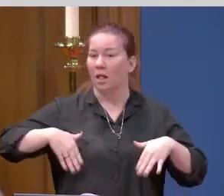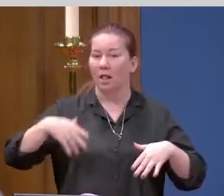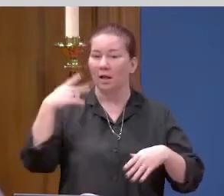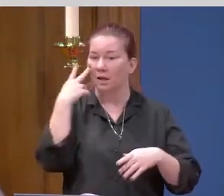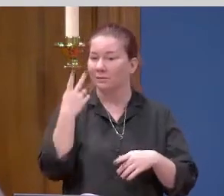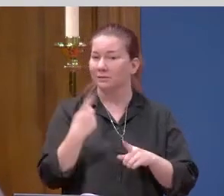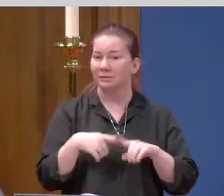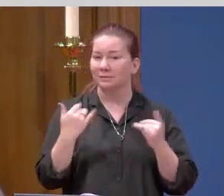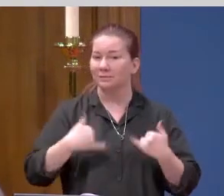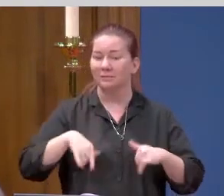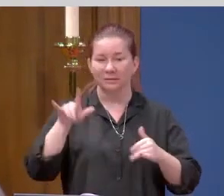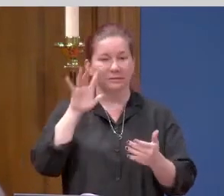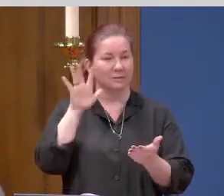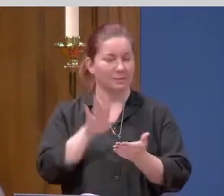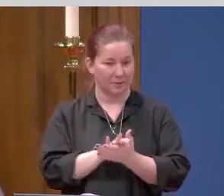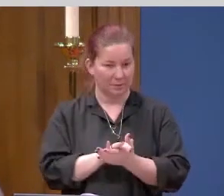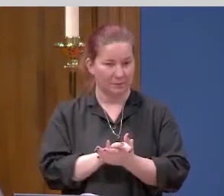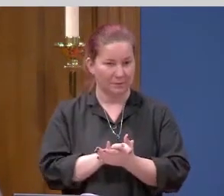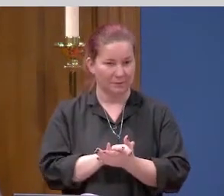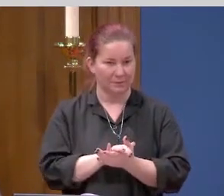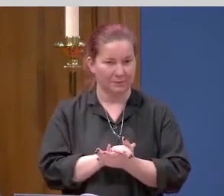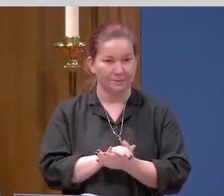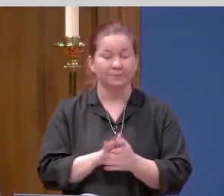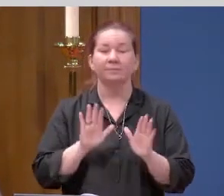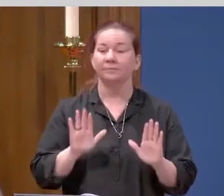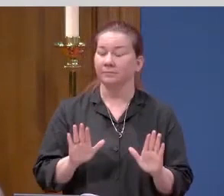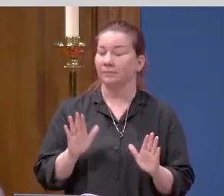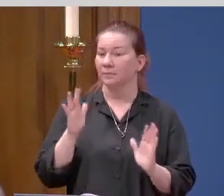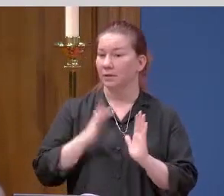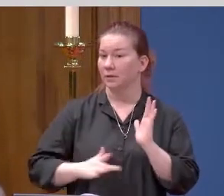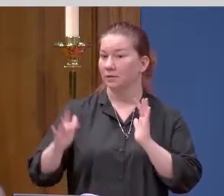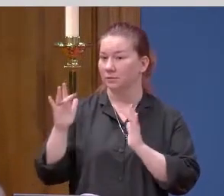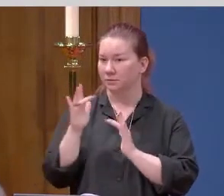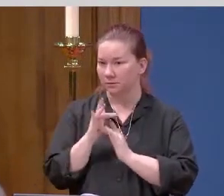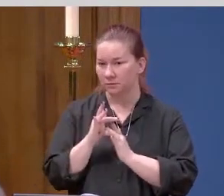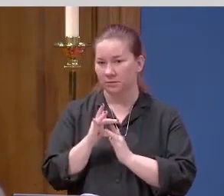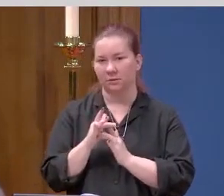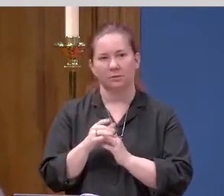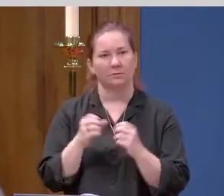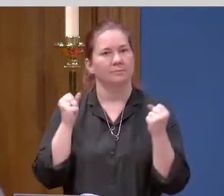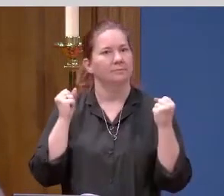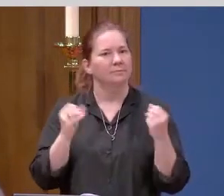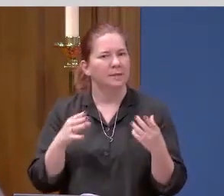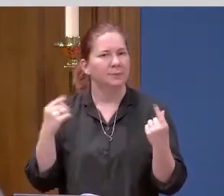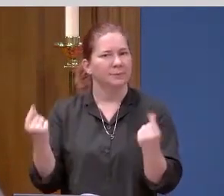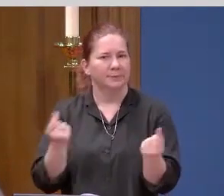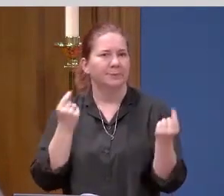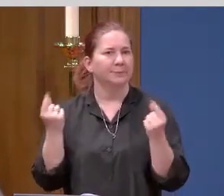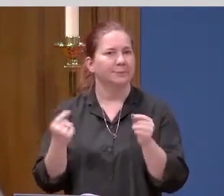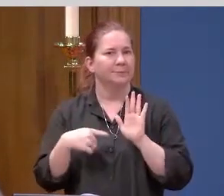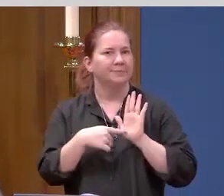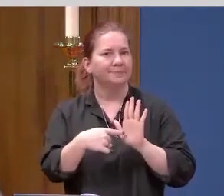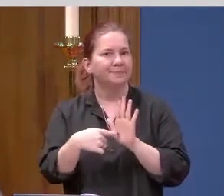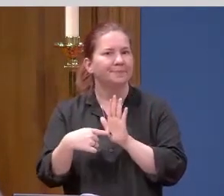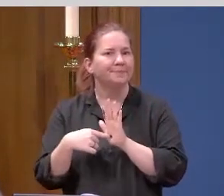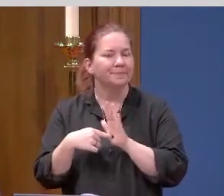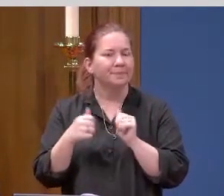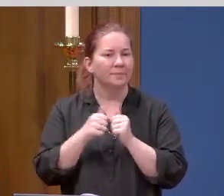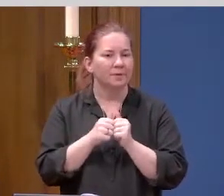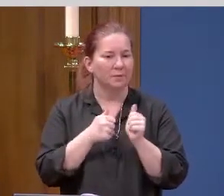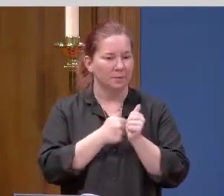yet have come to believe. Now Jesus did many other signs in the presence of his disciples,